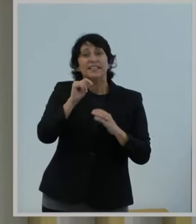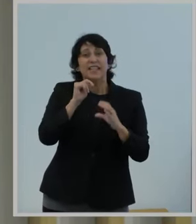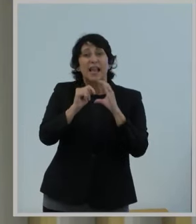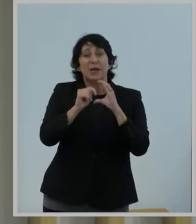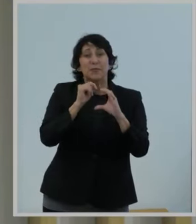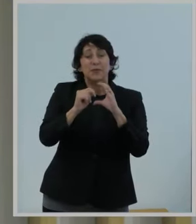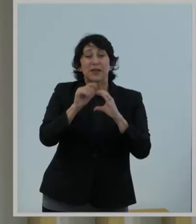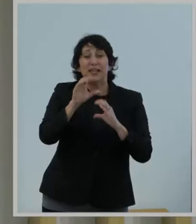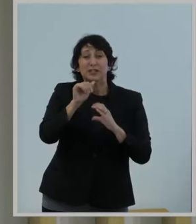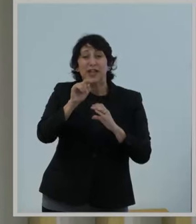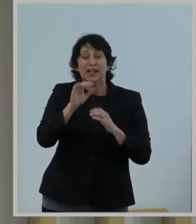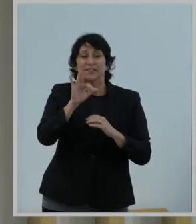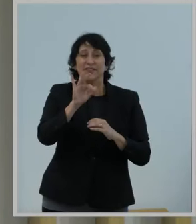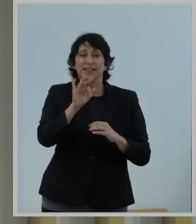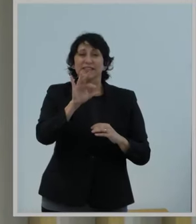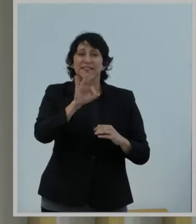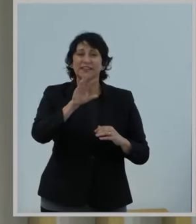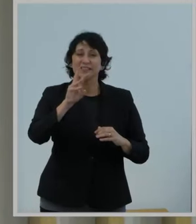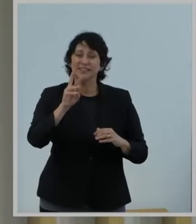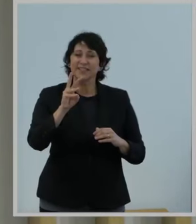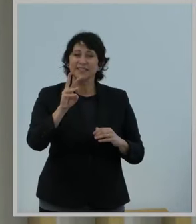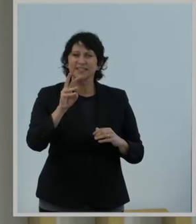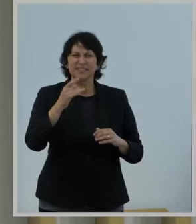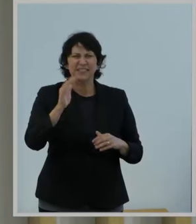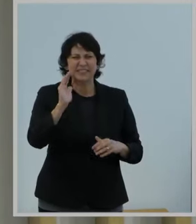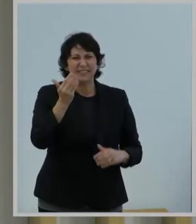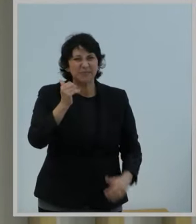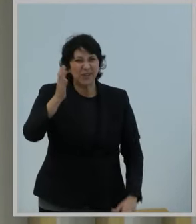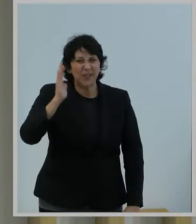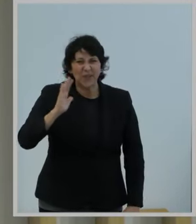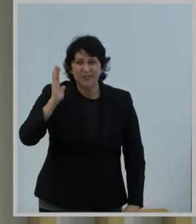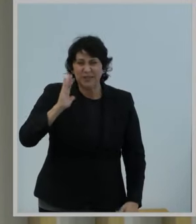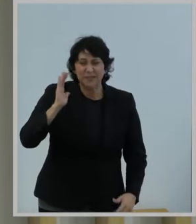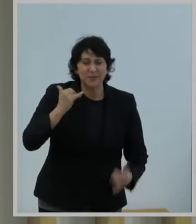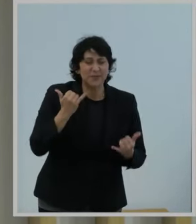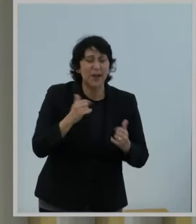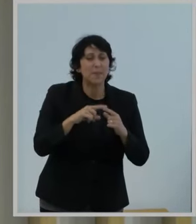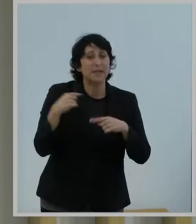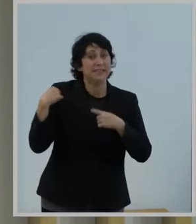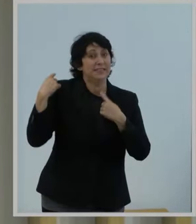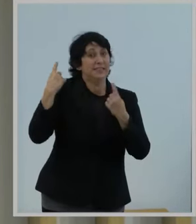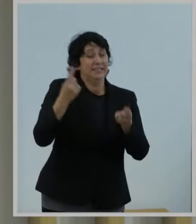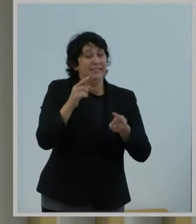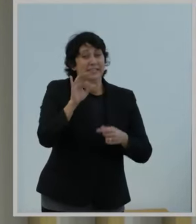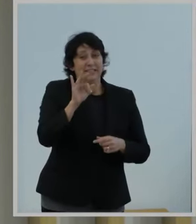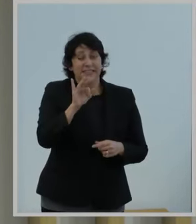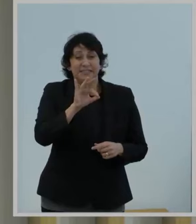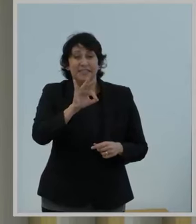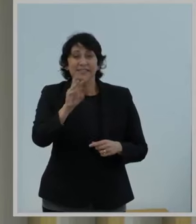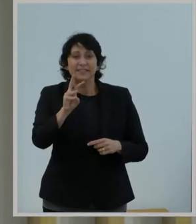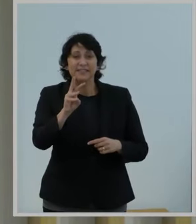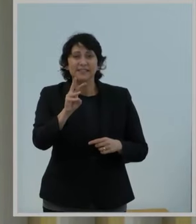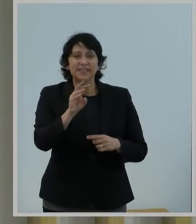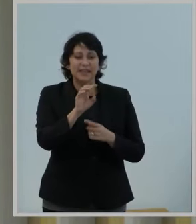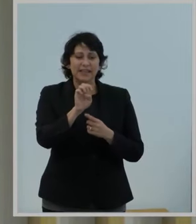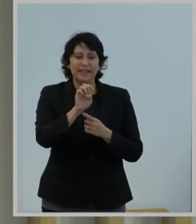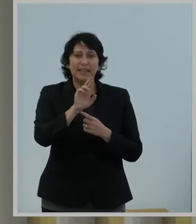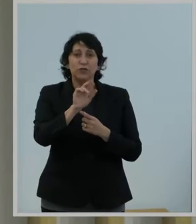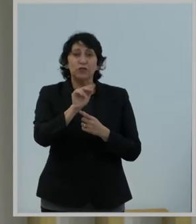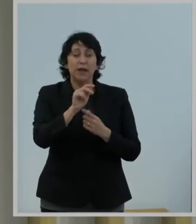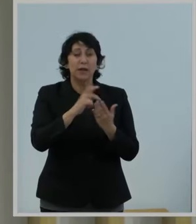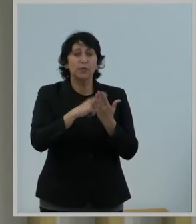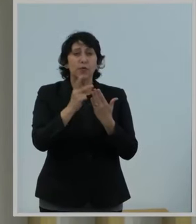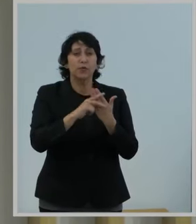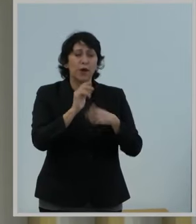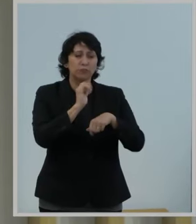1996, which really sounds like a long time ago now. But since that time, the E-rate program has been